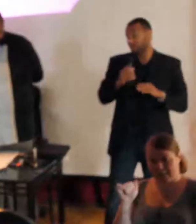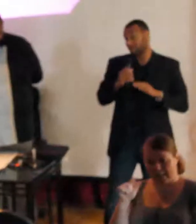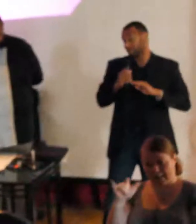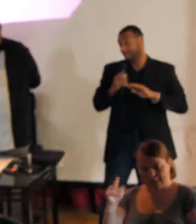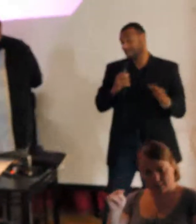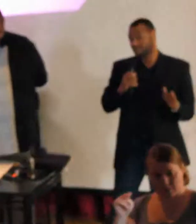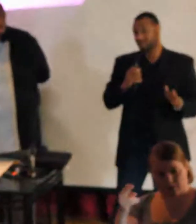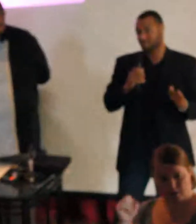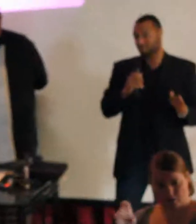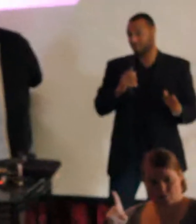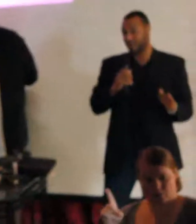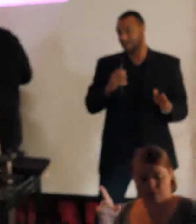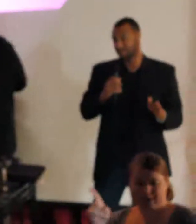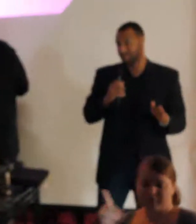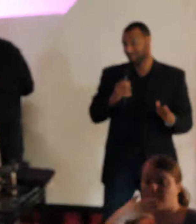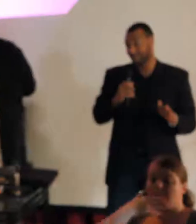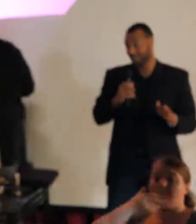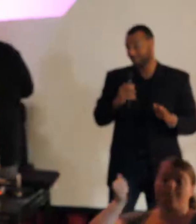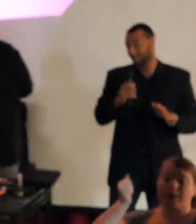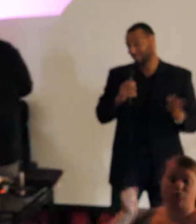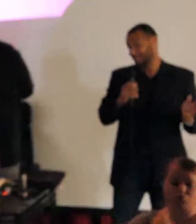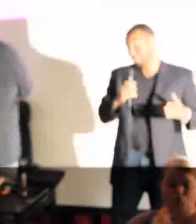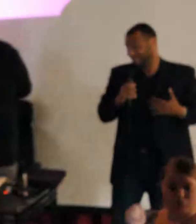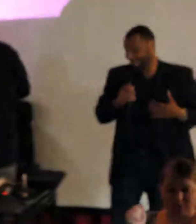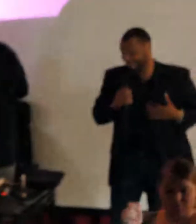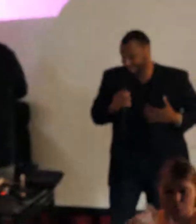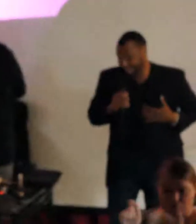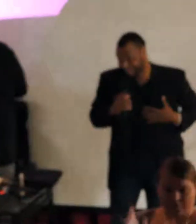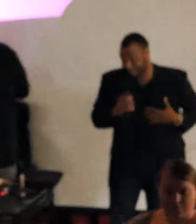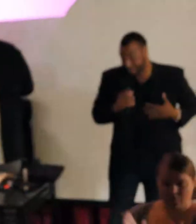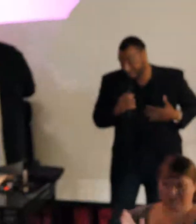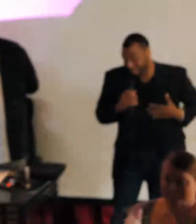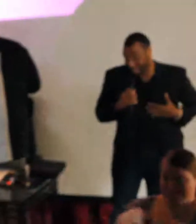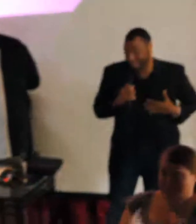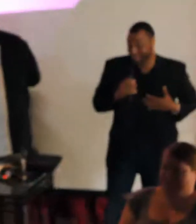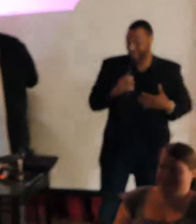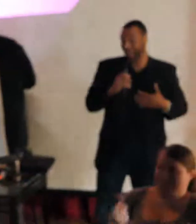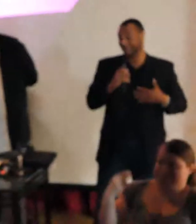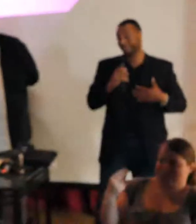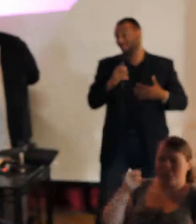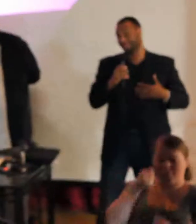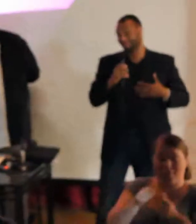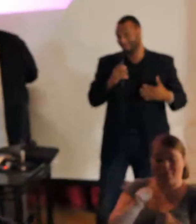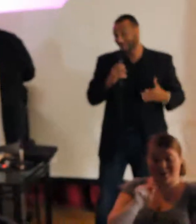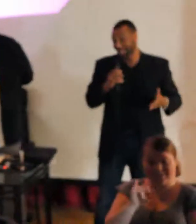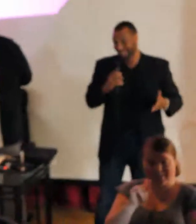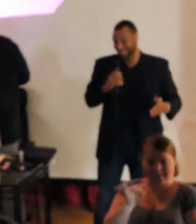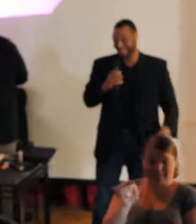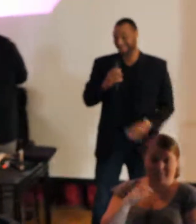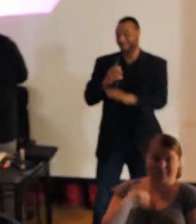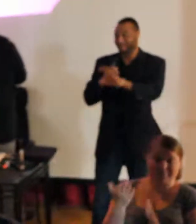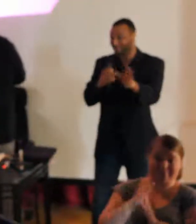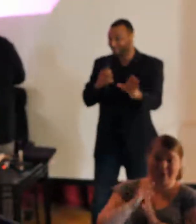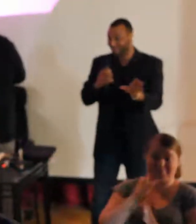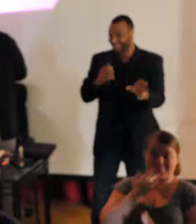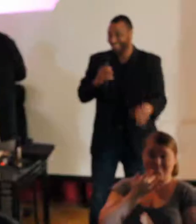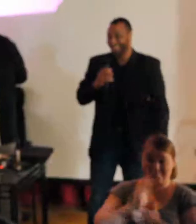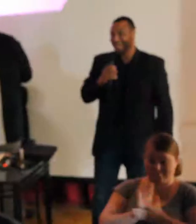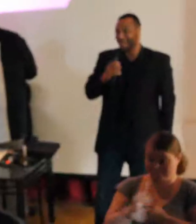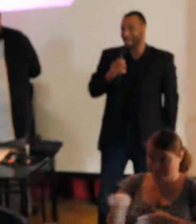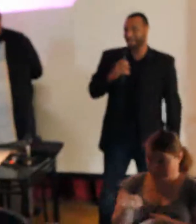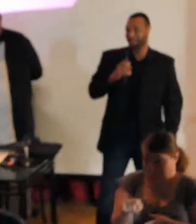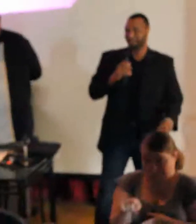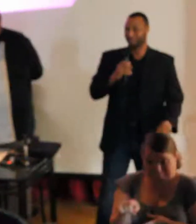arguably one of the best screenwriters to me in history, because Remember the Titans is one of my favorite films. I don't know about you all.